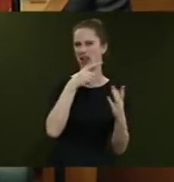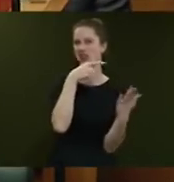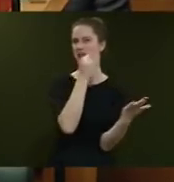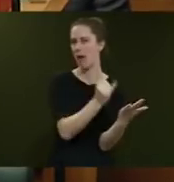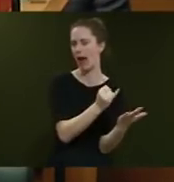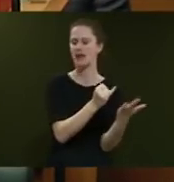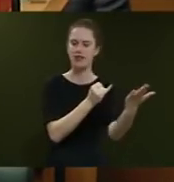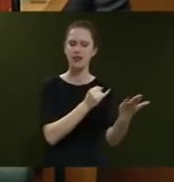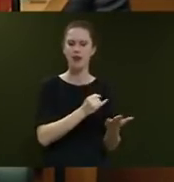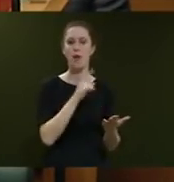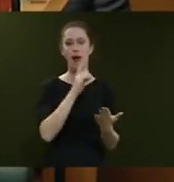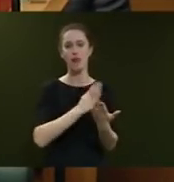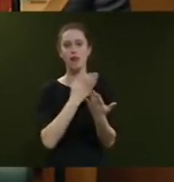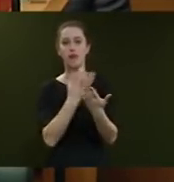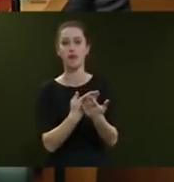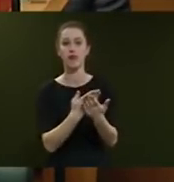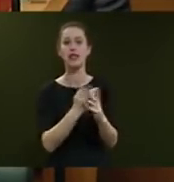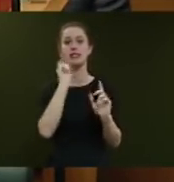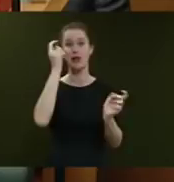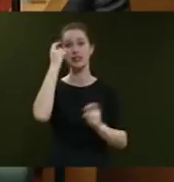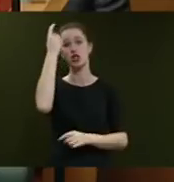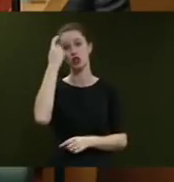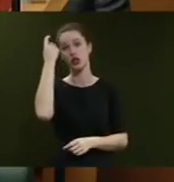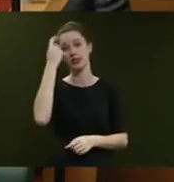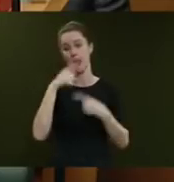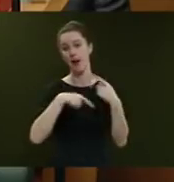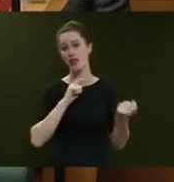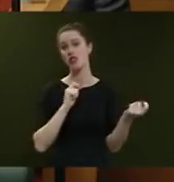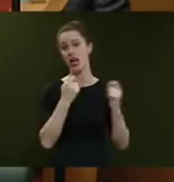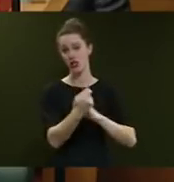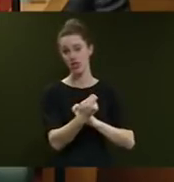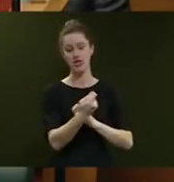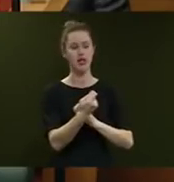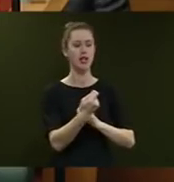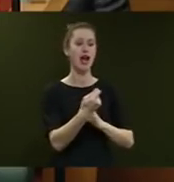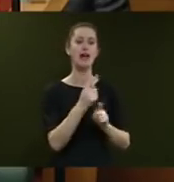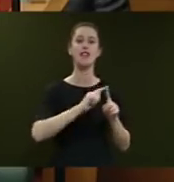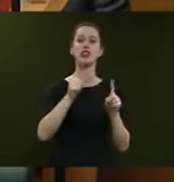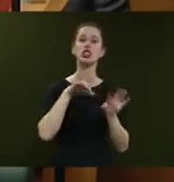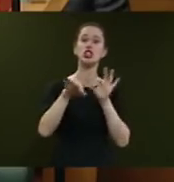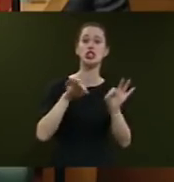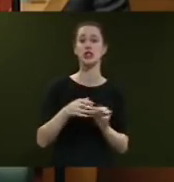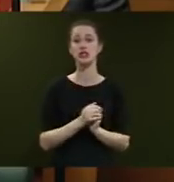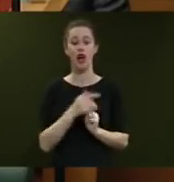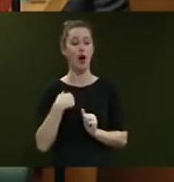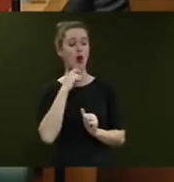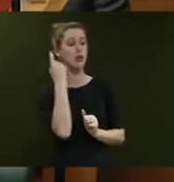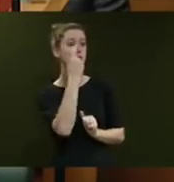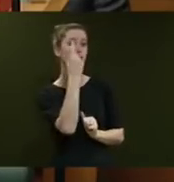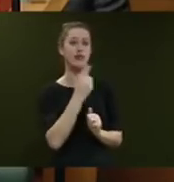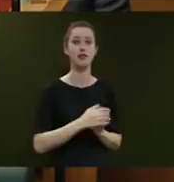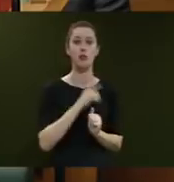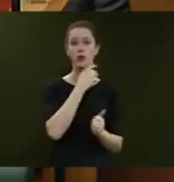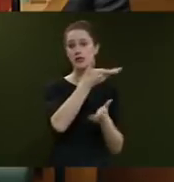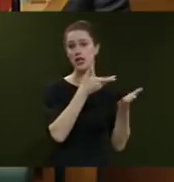However, they did put forward serious concerns about the changes and a number of suggestions. I will consider those and I will